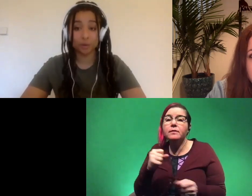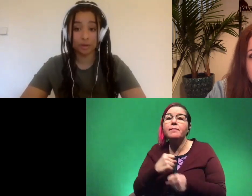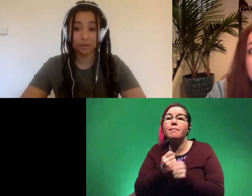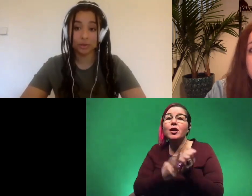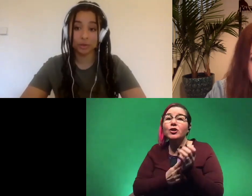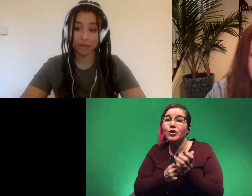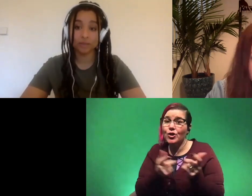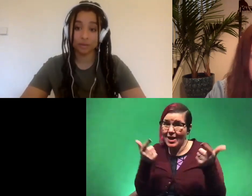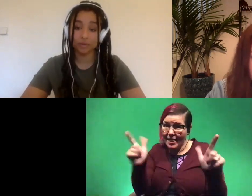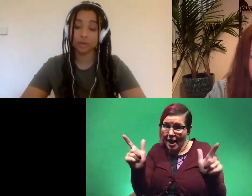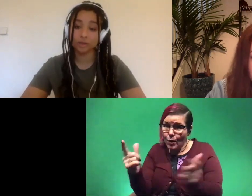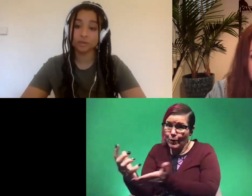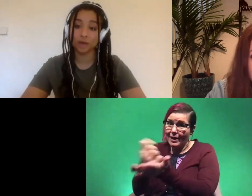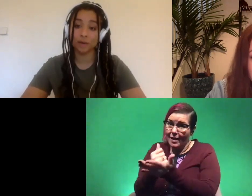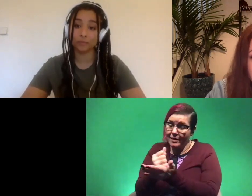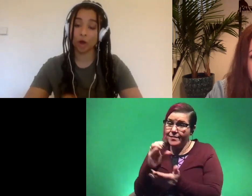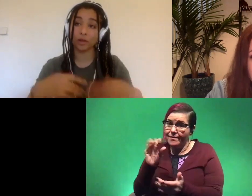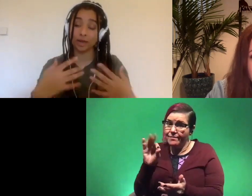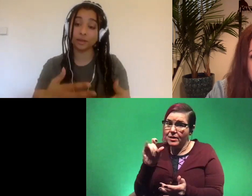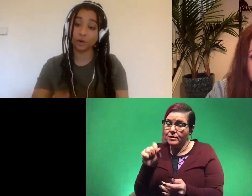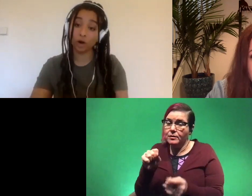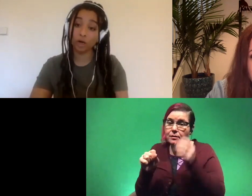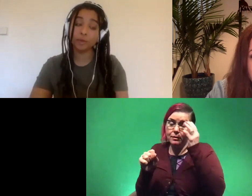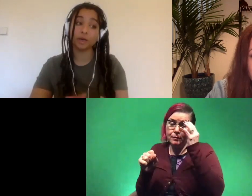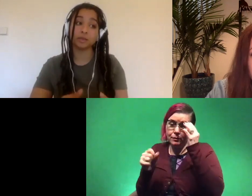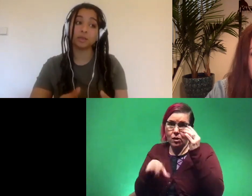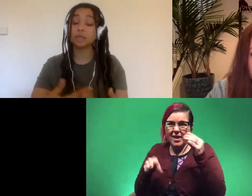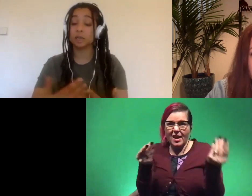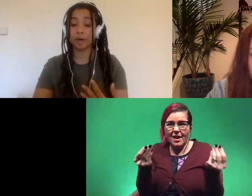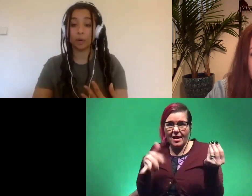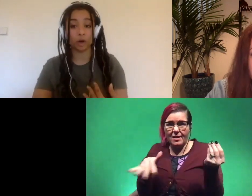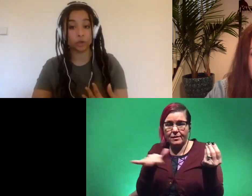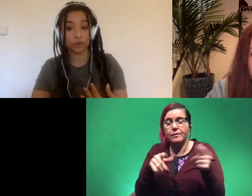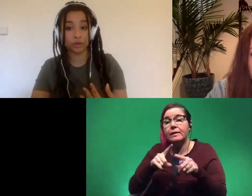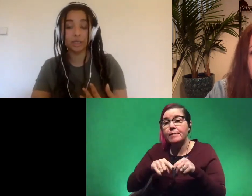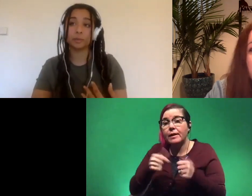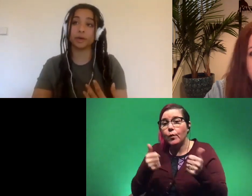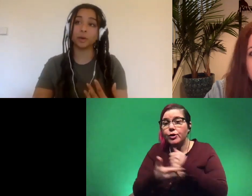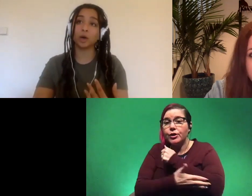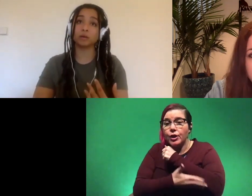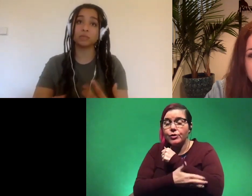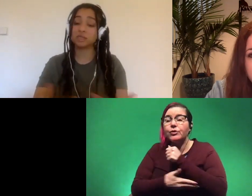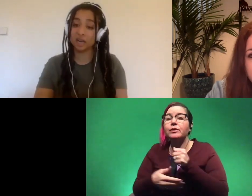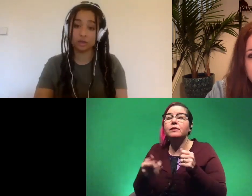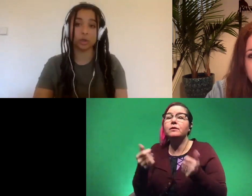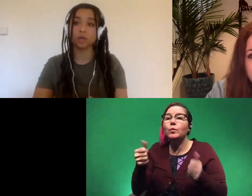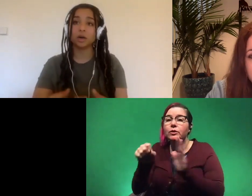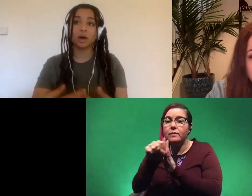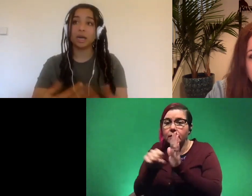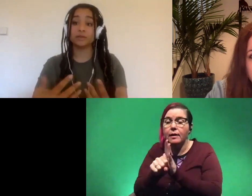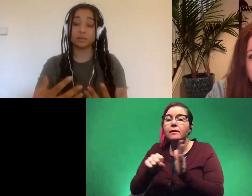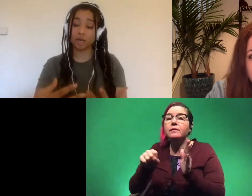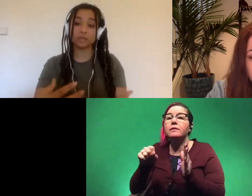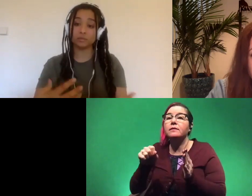allowed to collect the fossils um on the land that they're on because depending what country you're in depending what state or